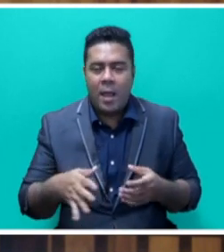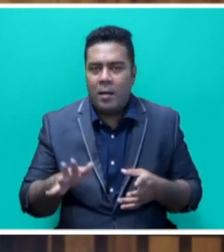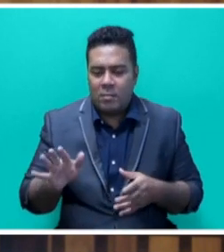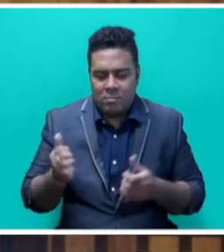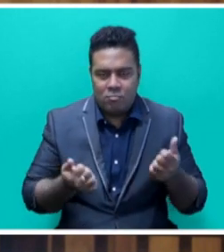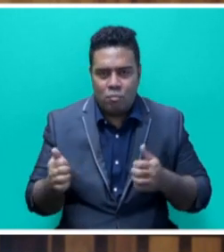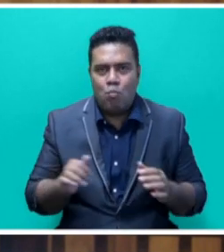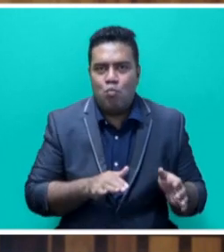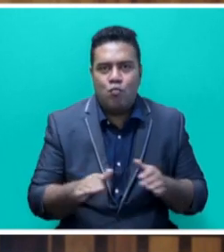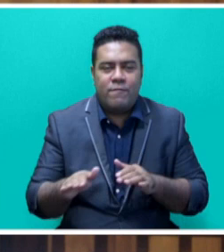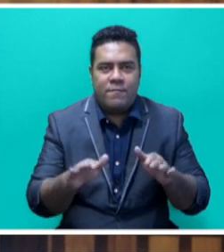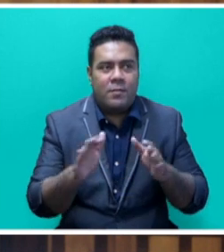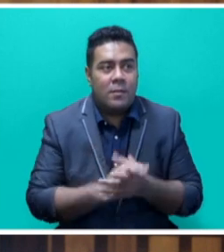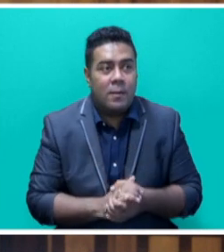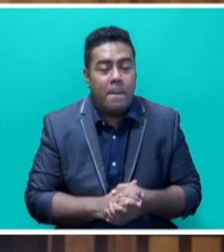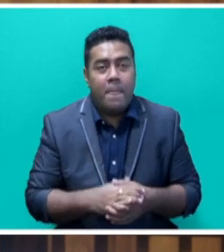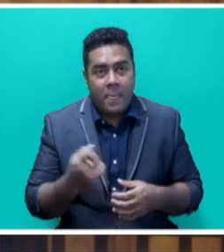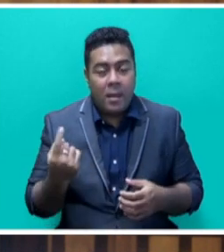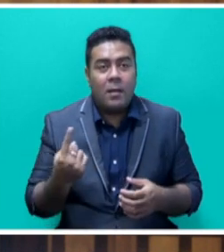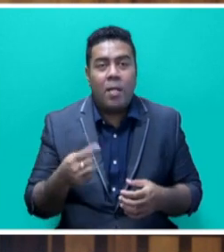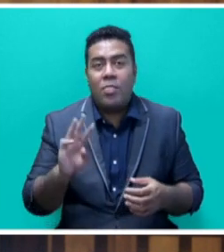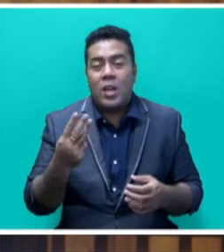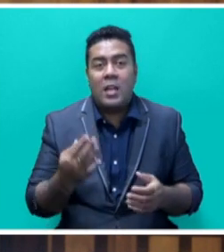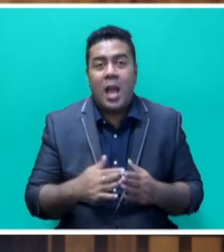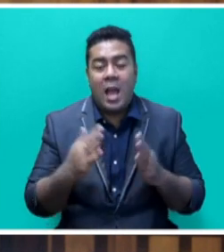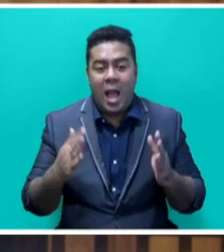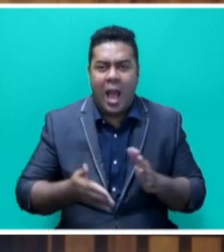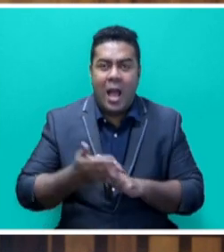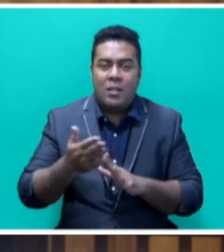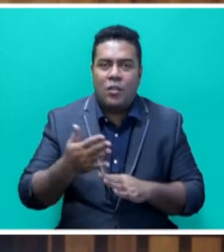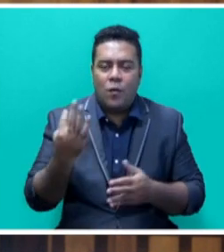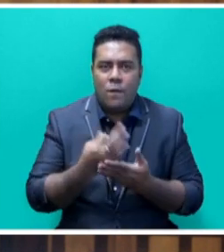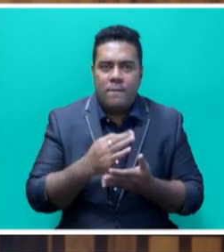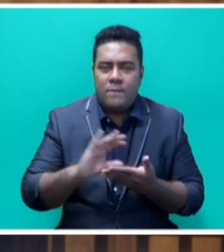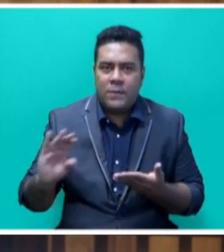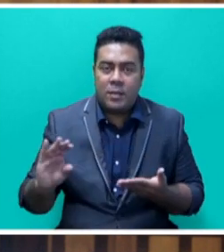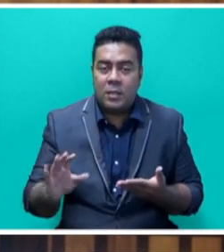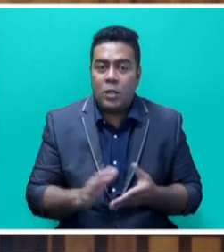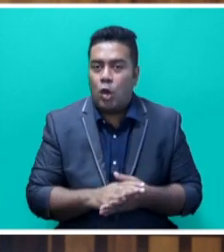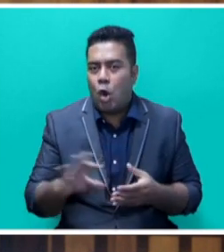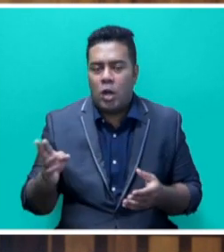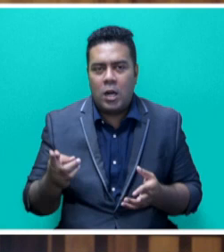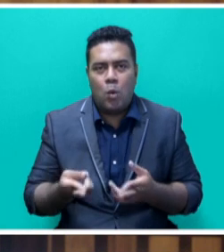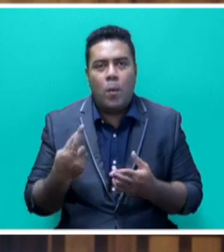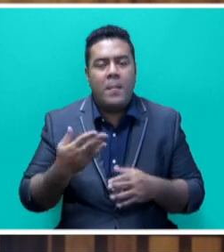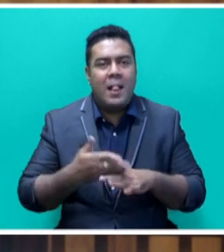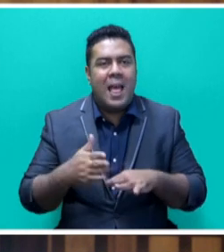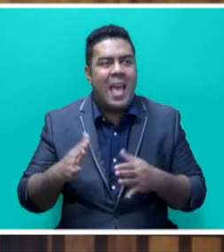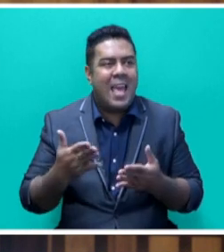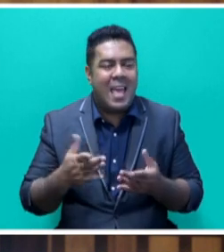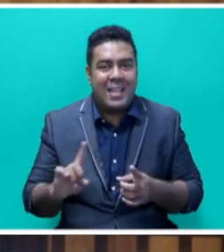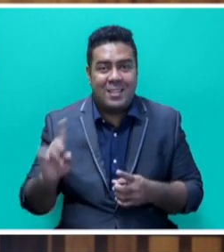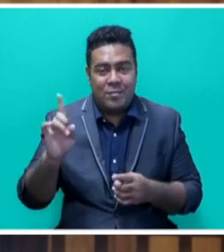But we must realise that Fiji's third highest import is fossil fuel. Our dependency on non-renewable energy must be reversed